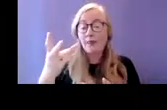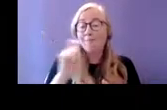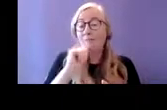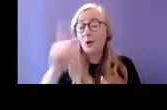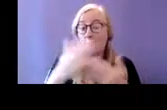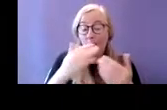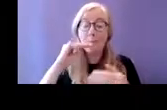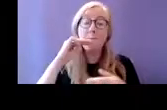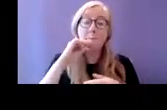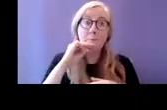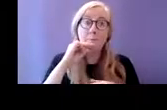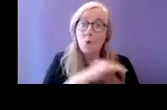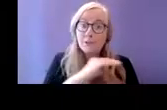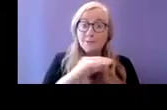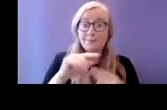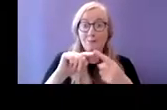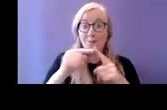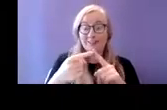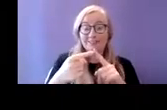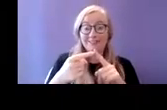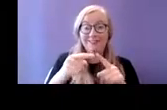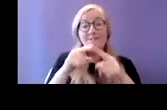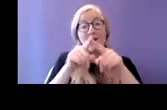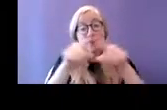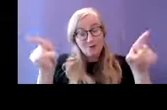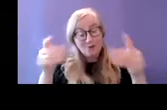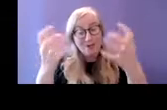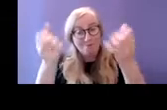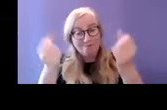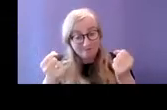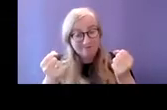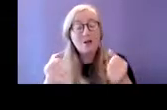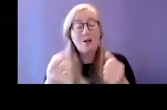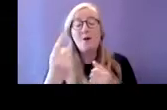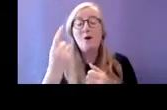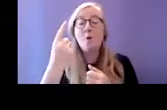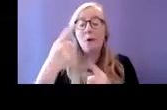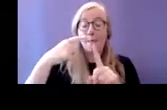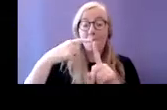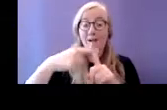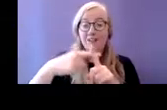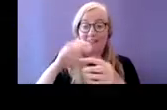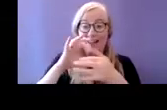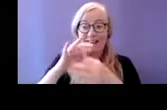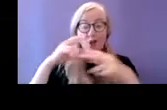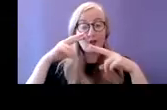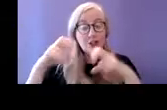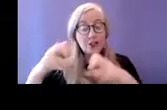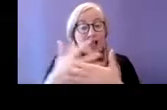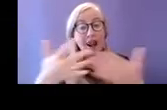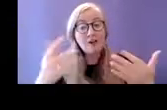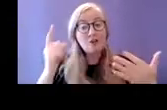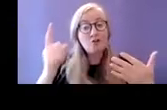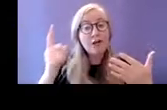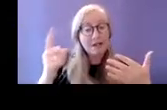on board and I think one of the really positive aspects of this study is that a lot of the recommendations are very feasible and very practical and will